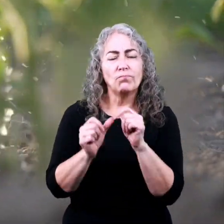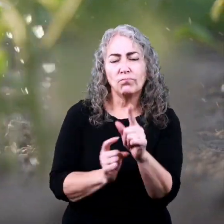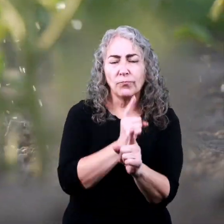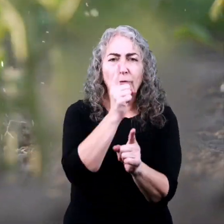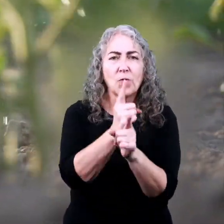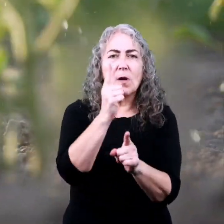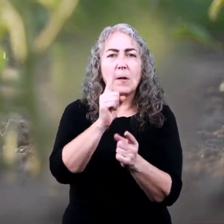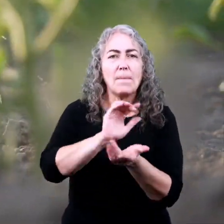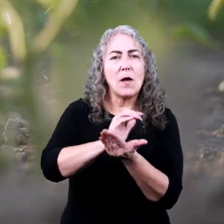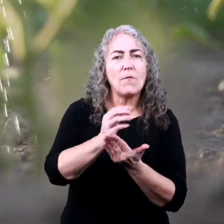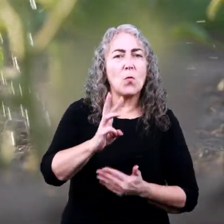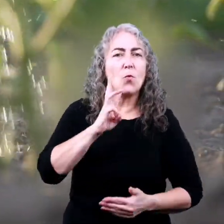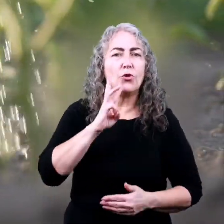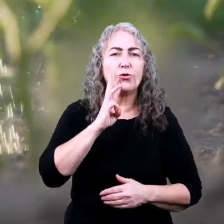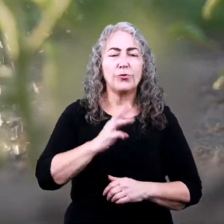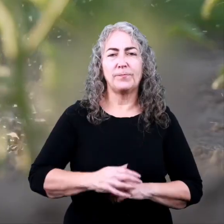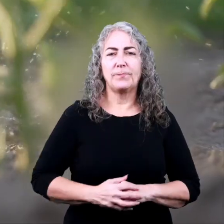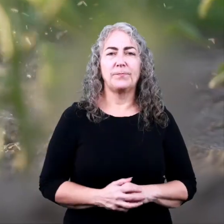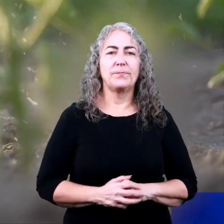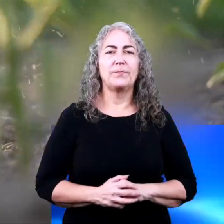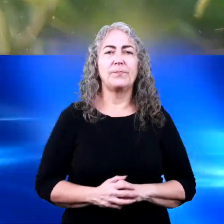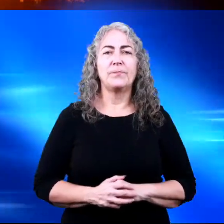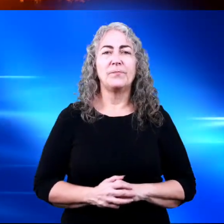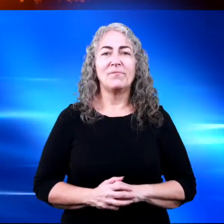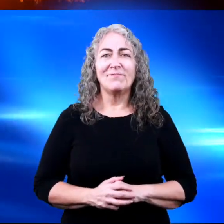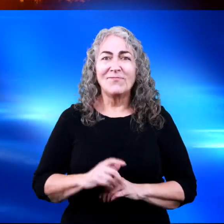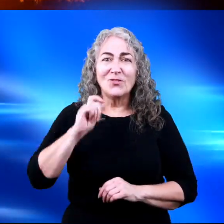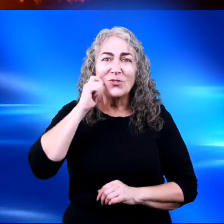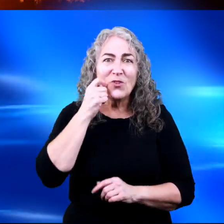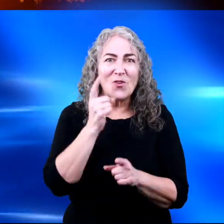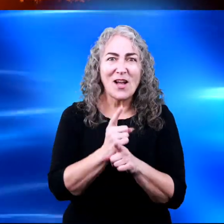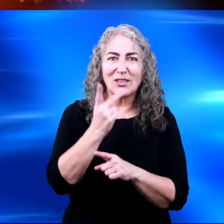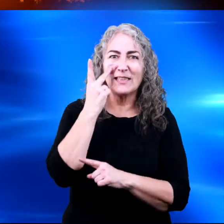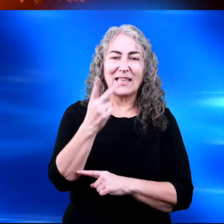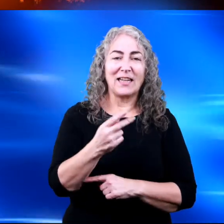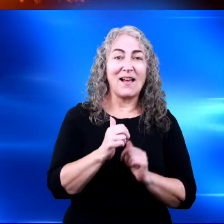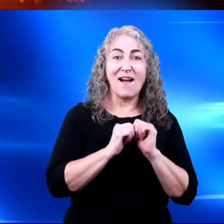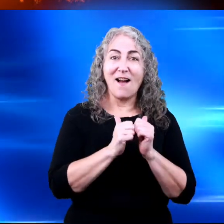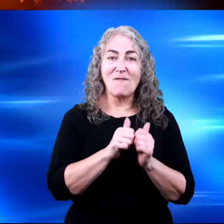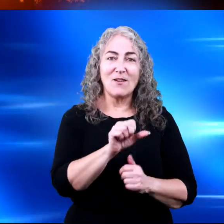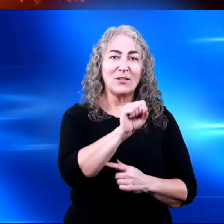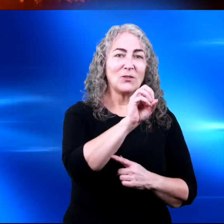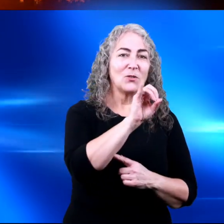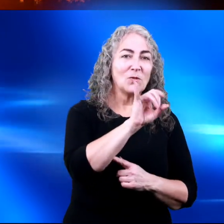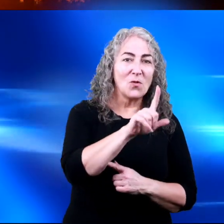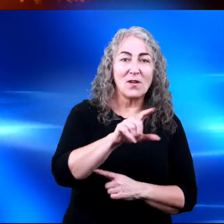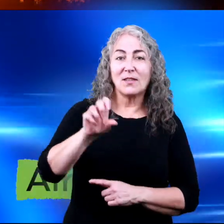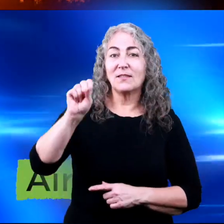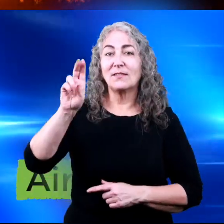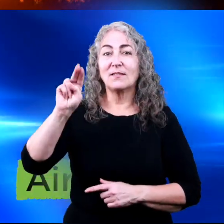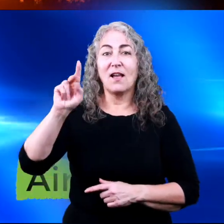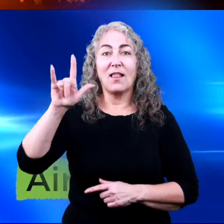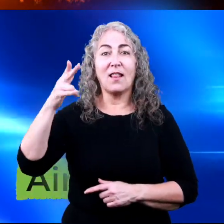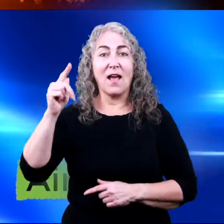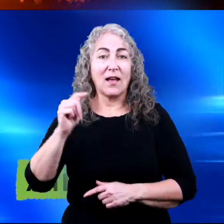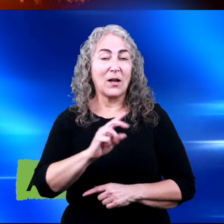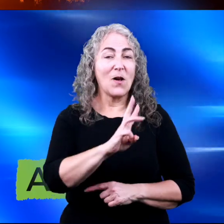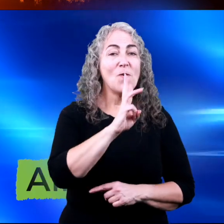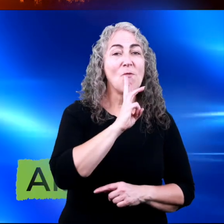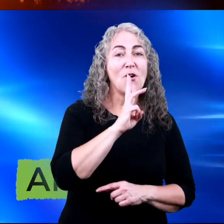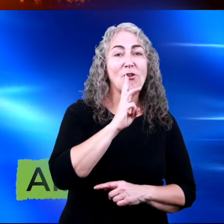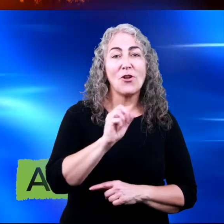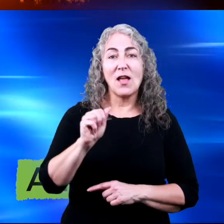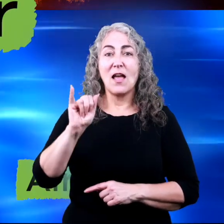just the right amount of water. It is pretty cool to see how soil, sunlight, air, and